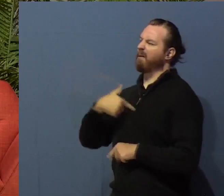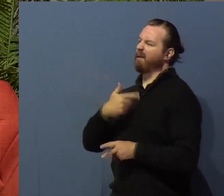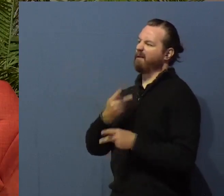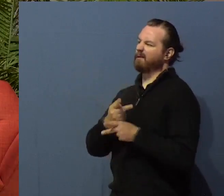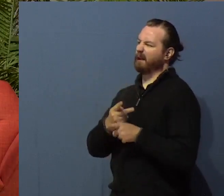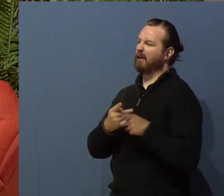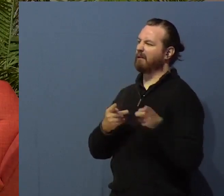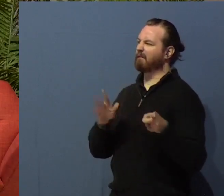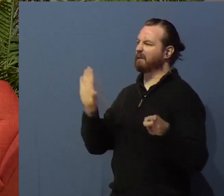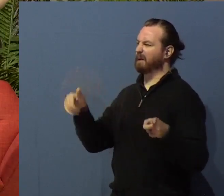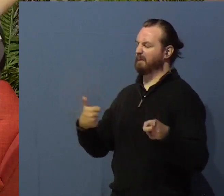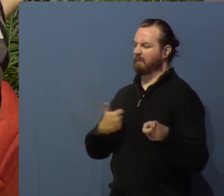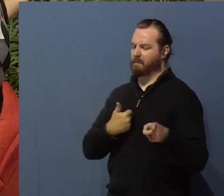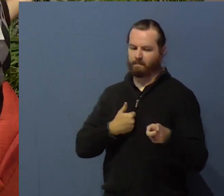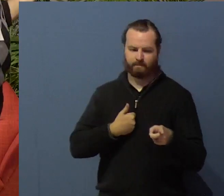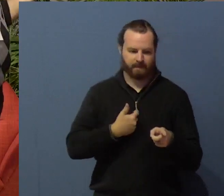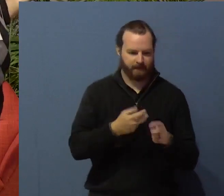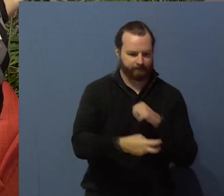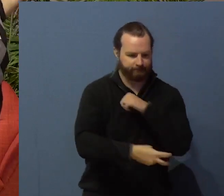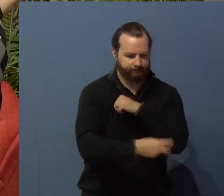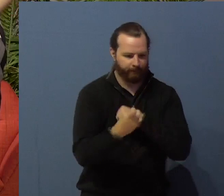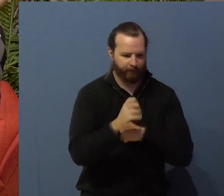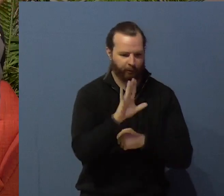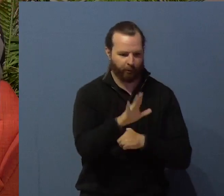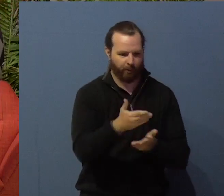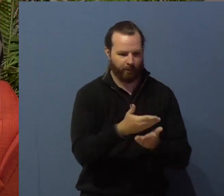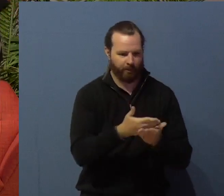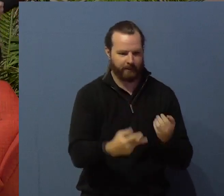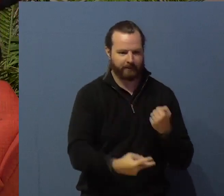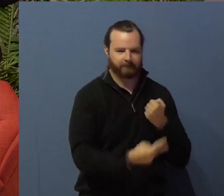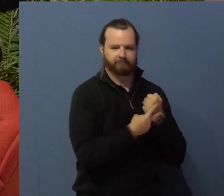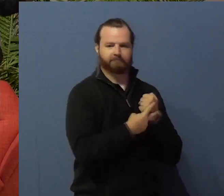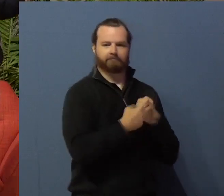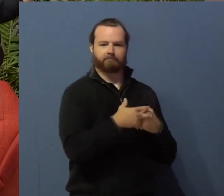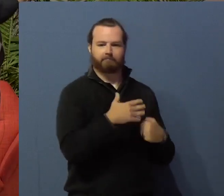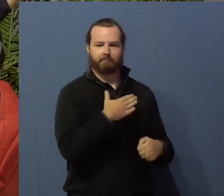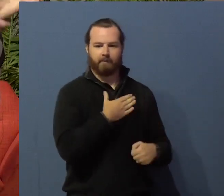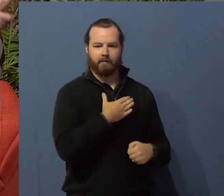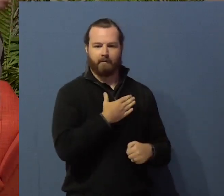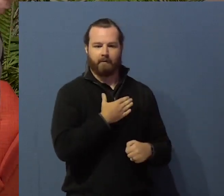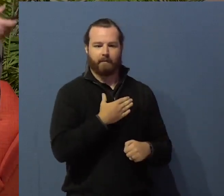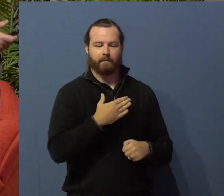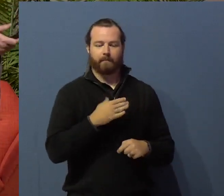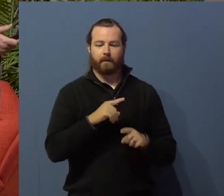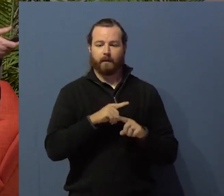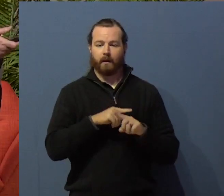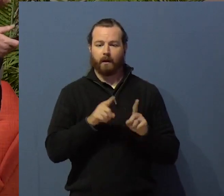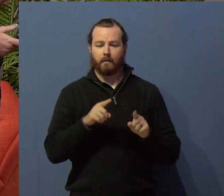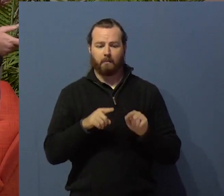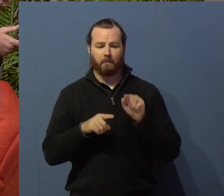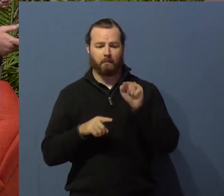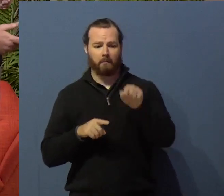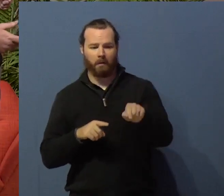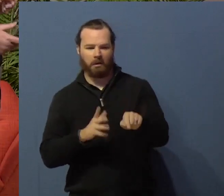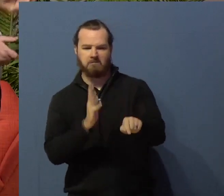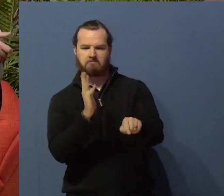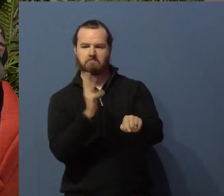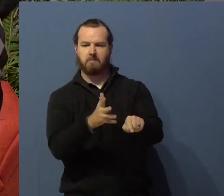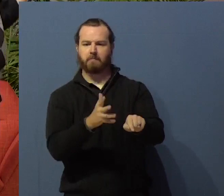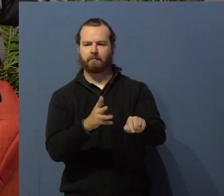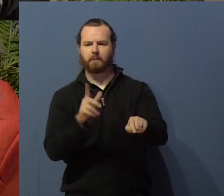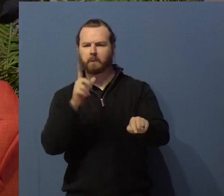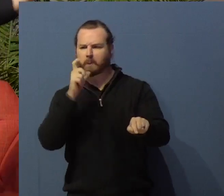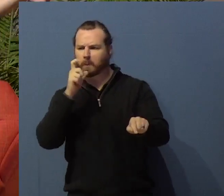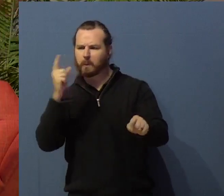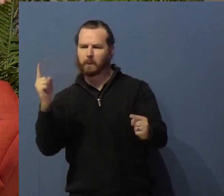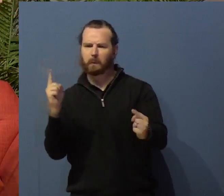And nobody asked Mephibosheth anything. So finally David and Mephibosheth finally meet up in chapter 19. He